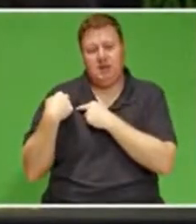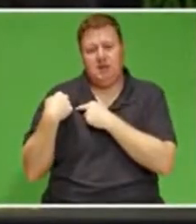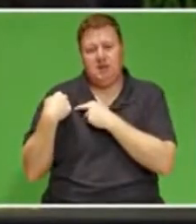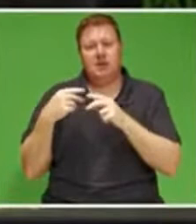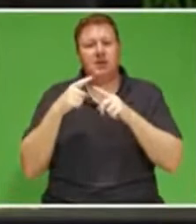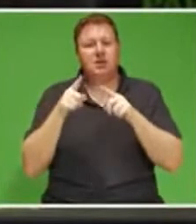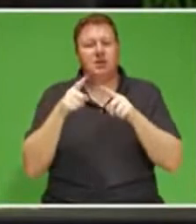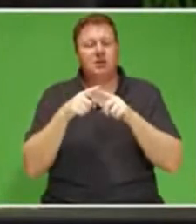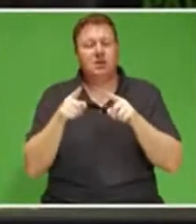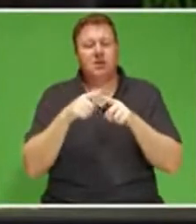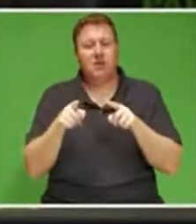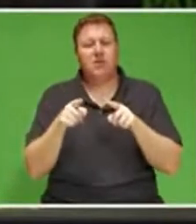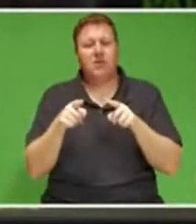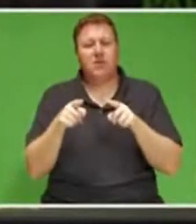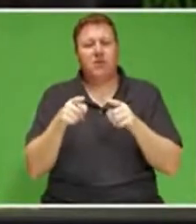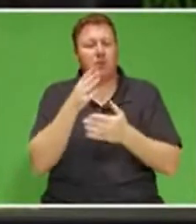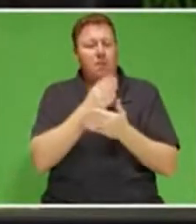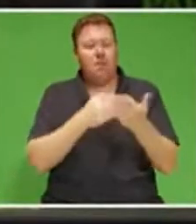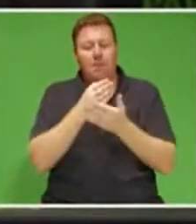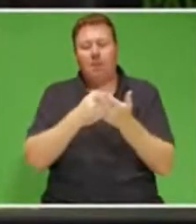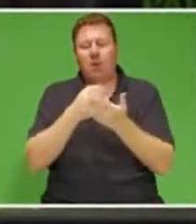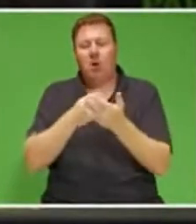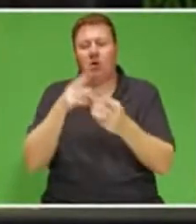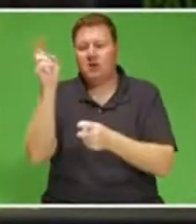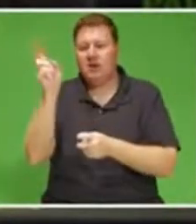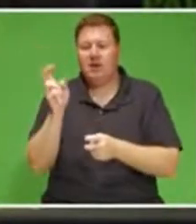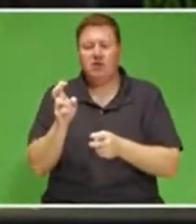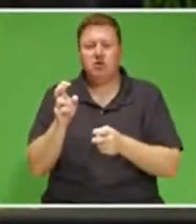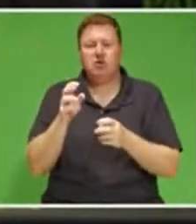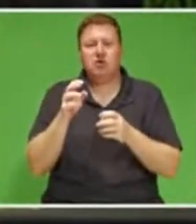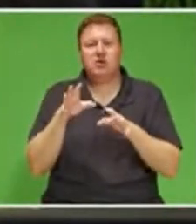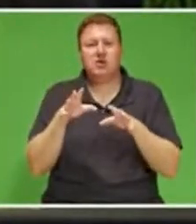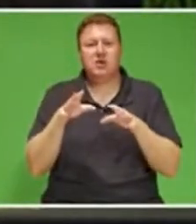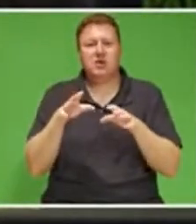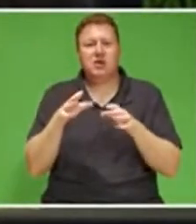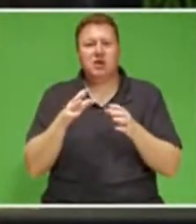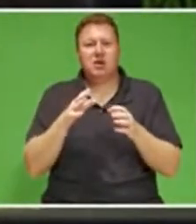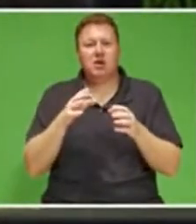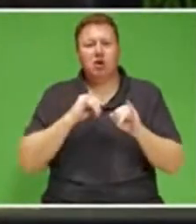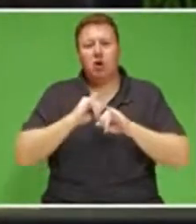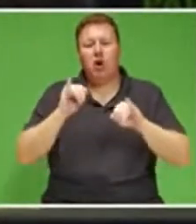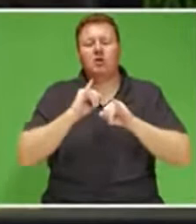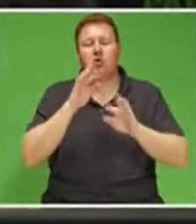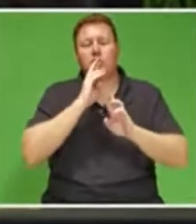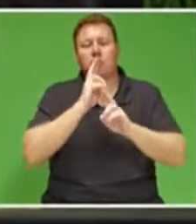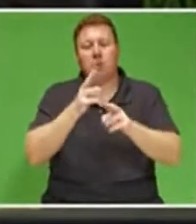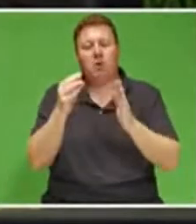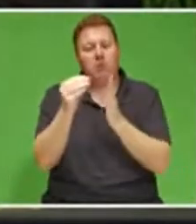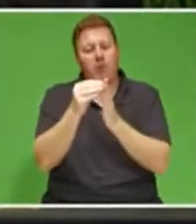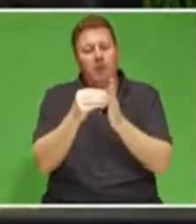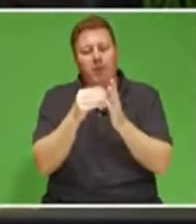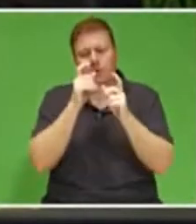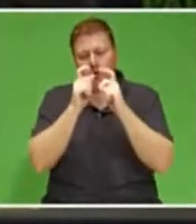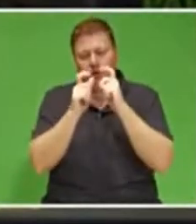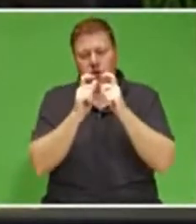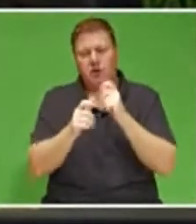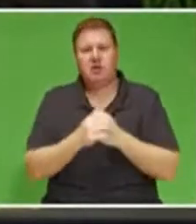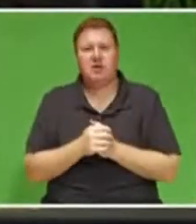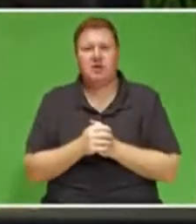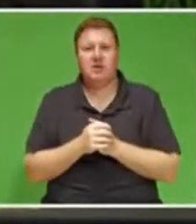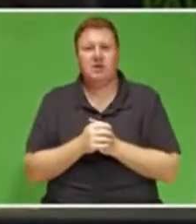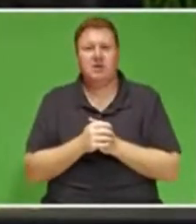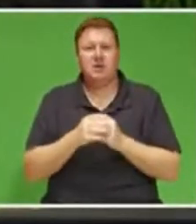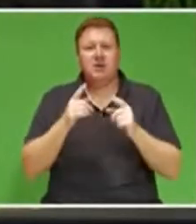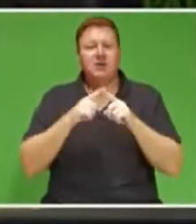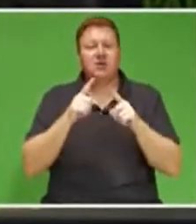aspects of the electricity crisis response. The minister will be responsible for driving the various